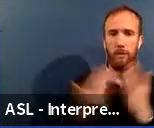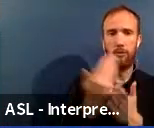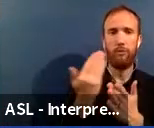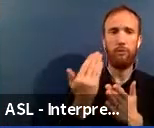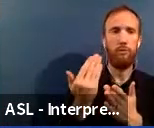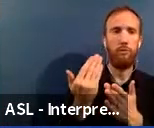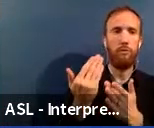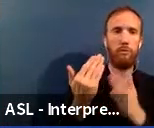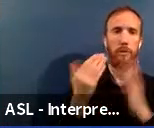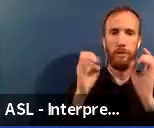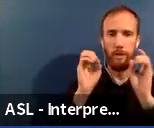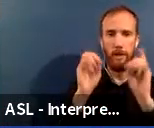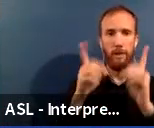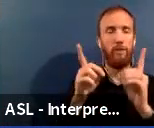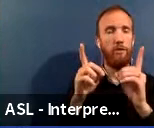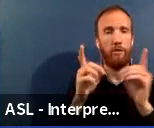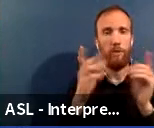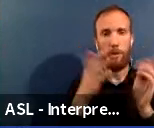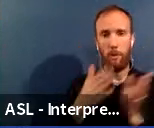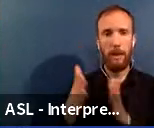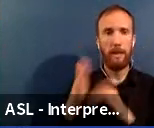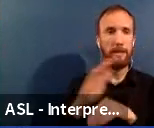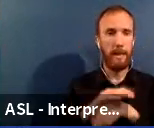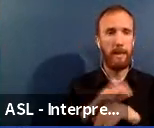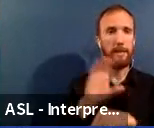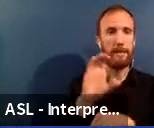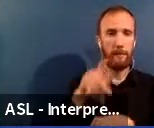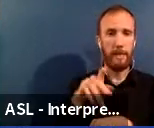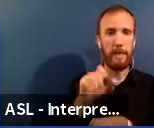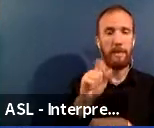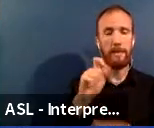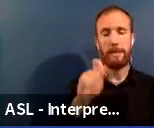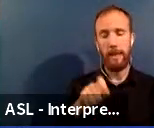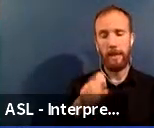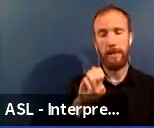uh, Educational Facilities Master Plan is also on cps.edu.